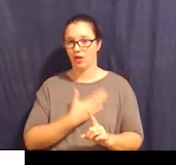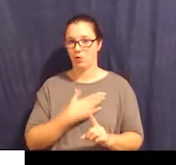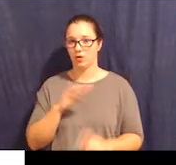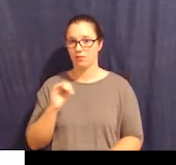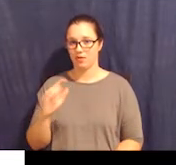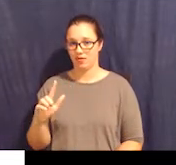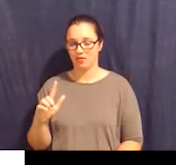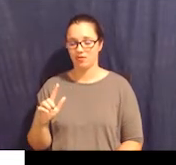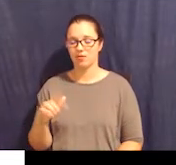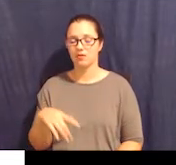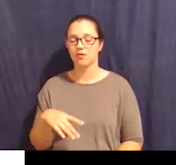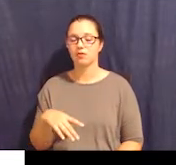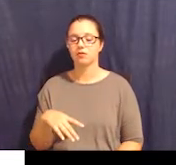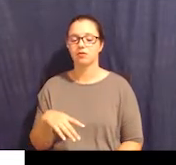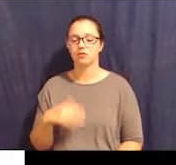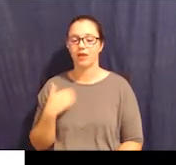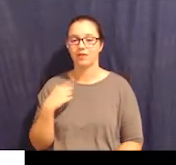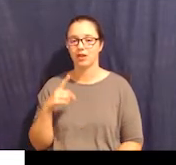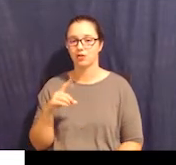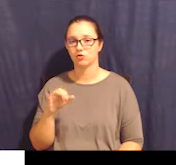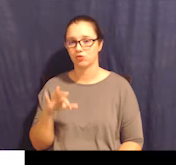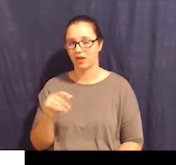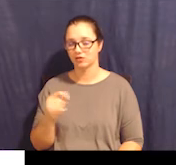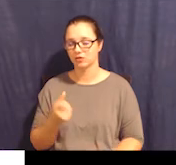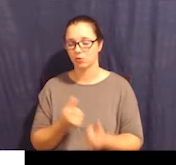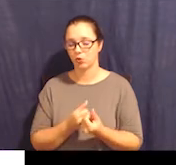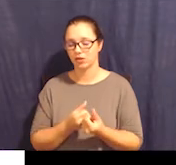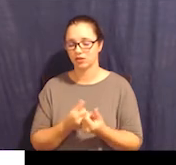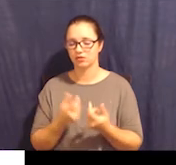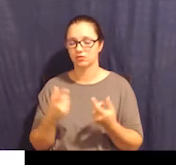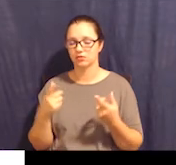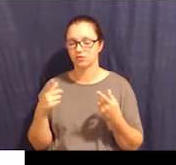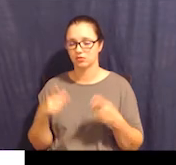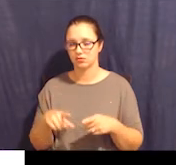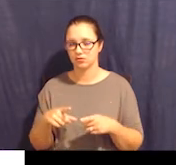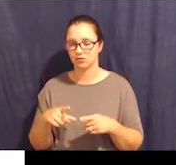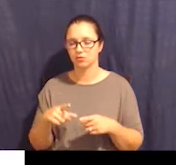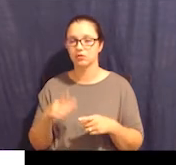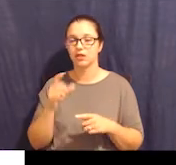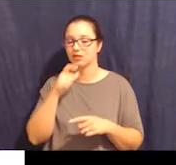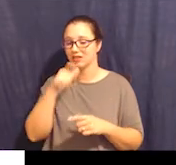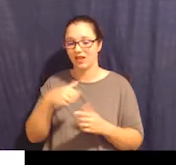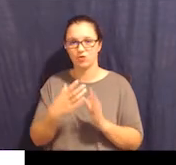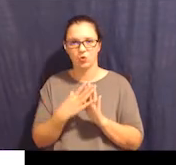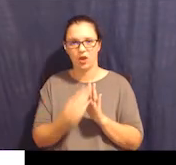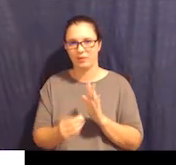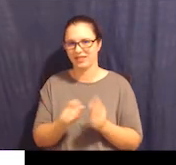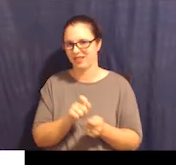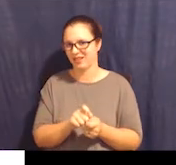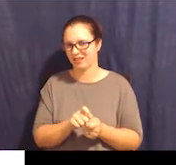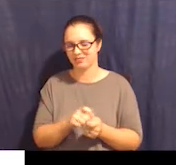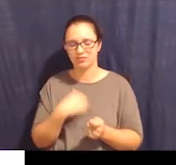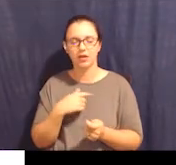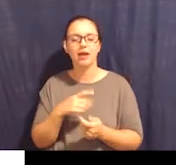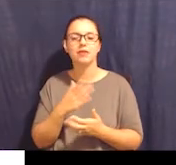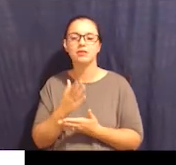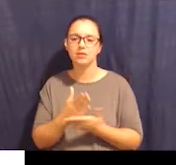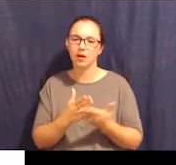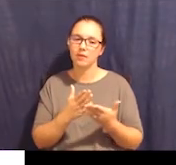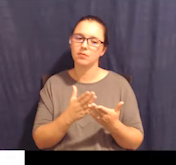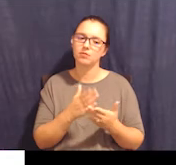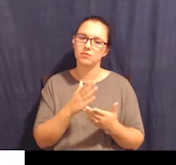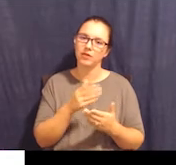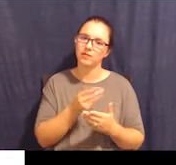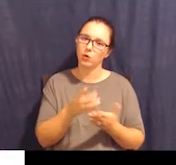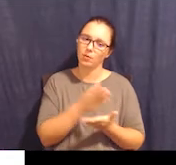is not to say that it has to look exactly like this, that there are essential elements that you need to include in yours, and one of them is going to be